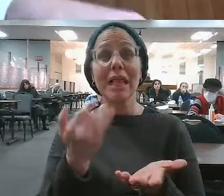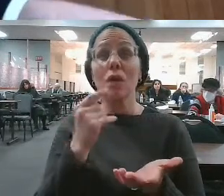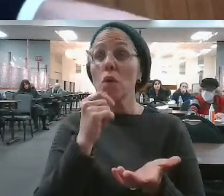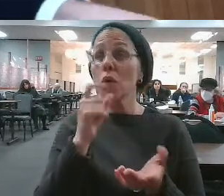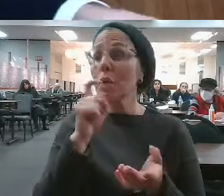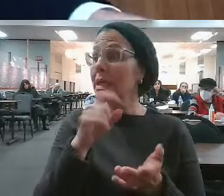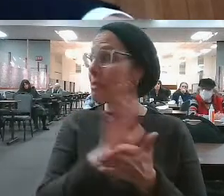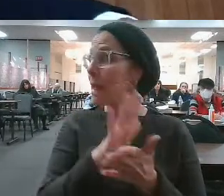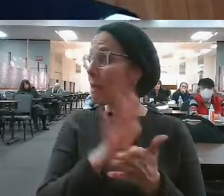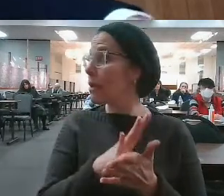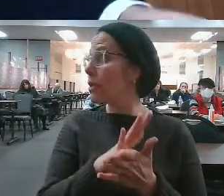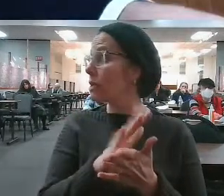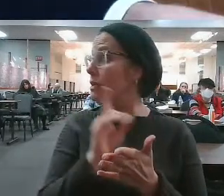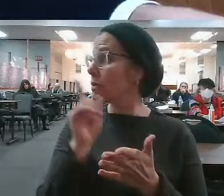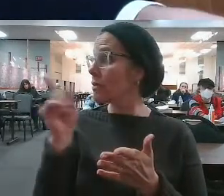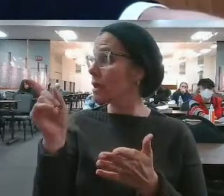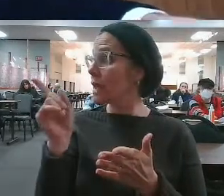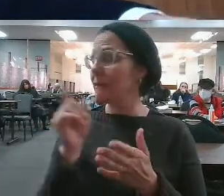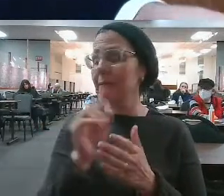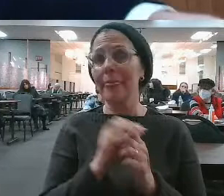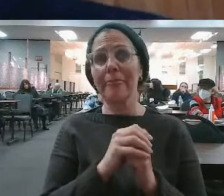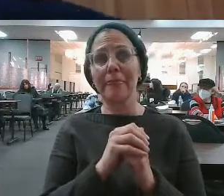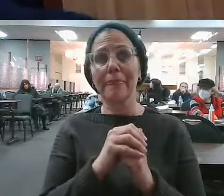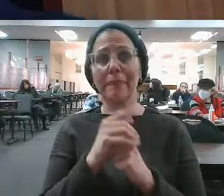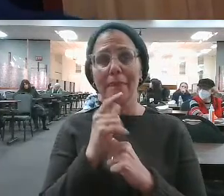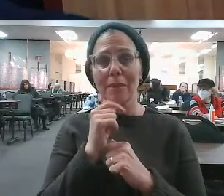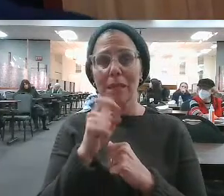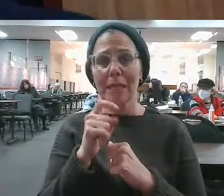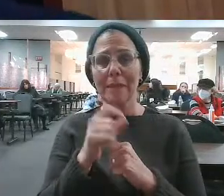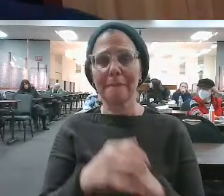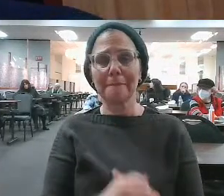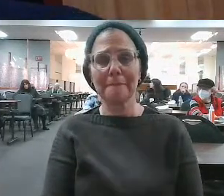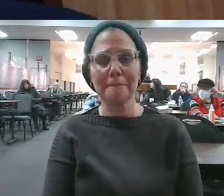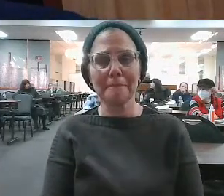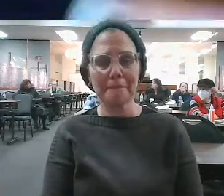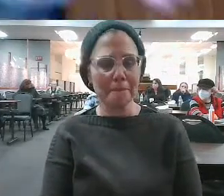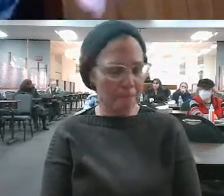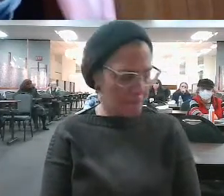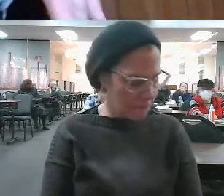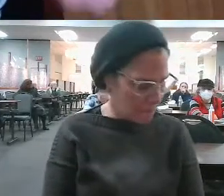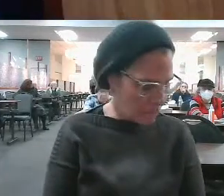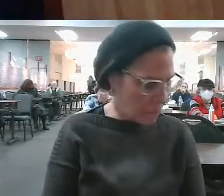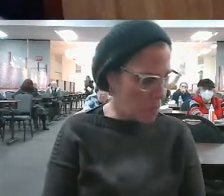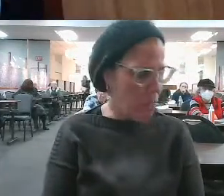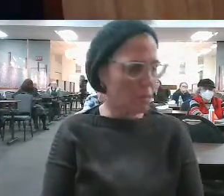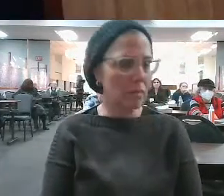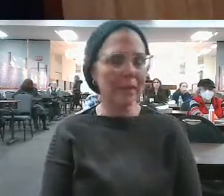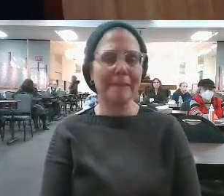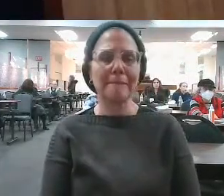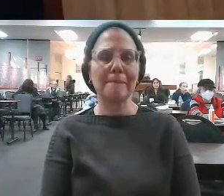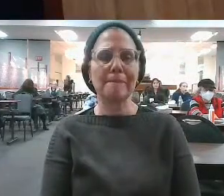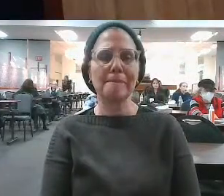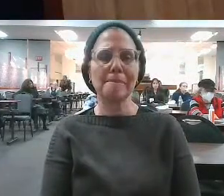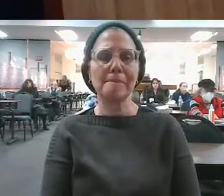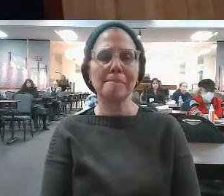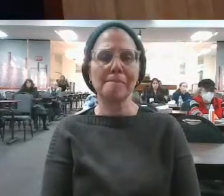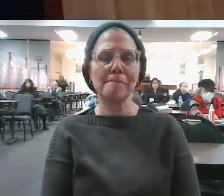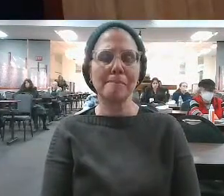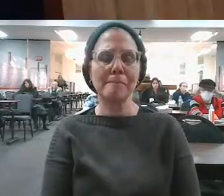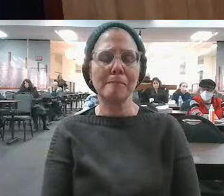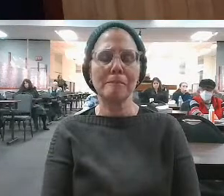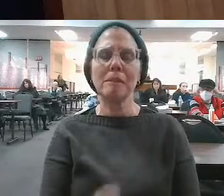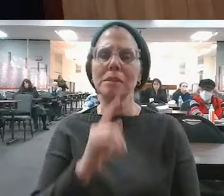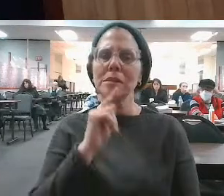if anyone needs sheets, there are sheets, right? I don't know if there are sheets in the back, but there are sheets right up here on the front table. Oh, on the back also? Wonderful. Great. So